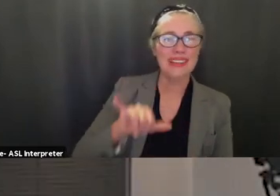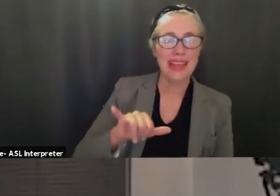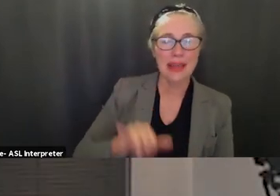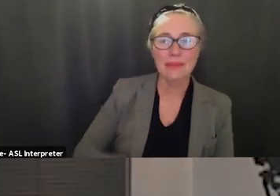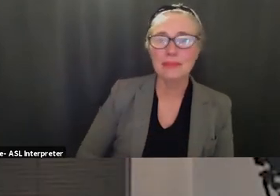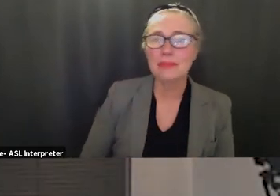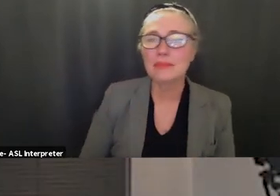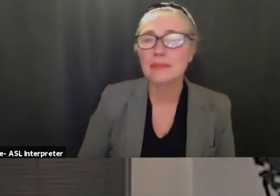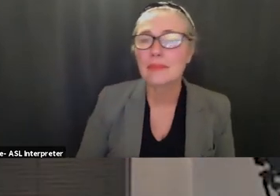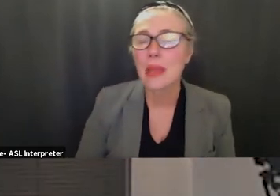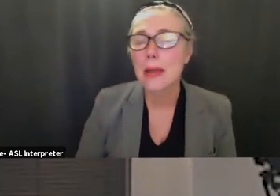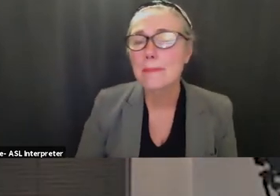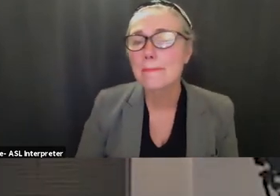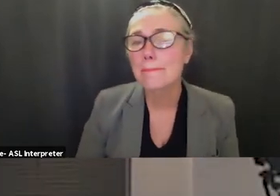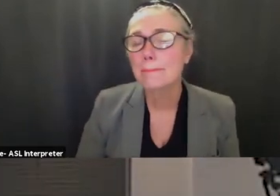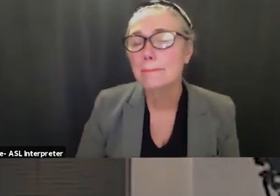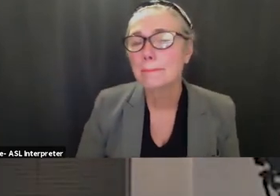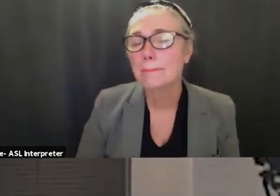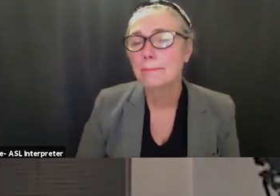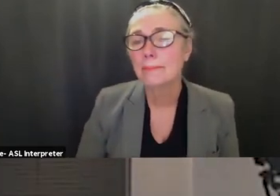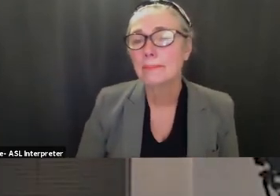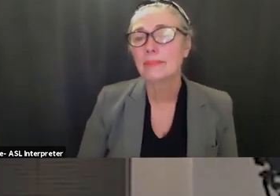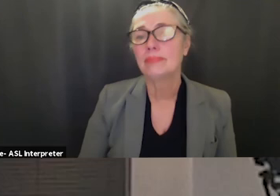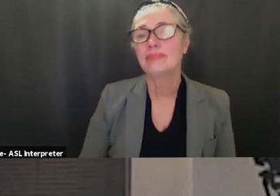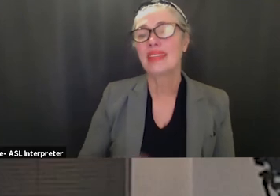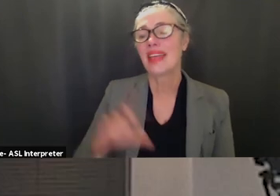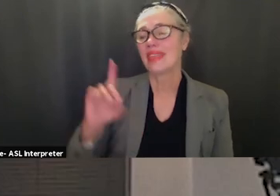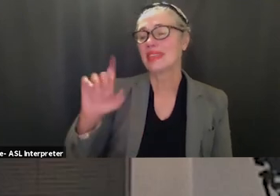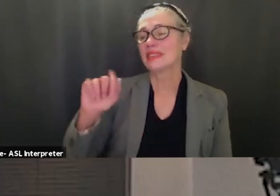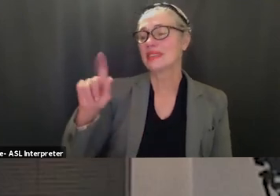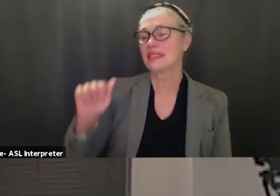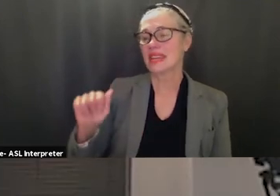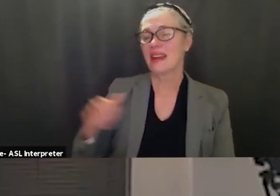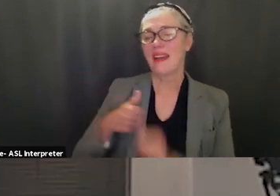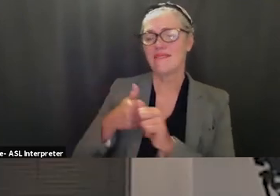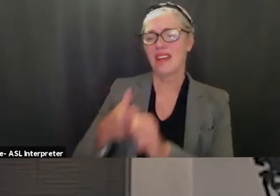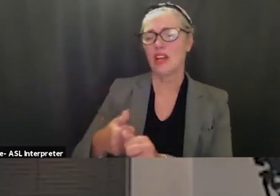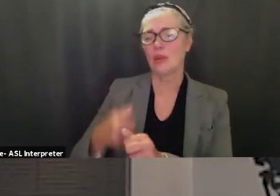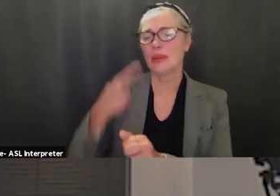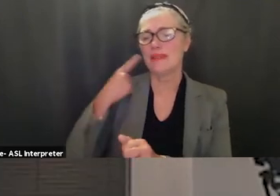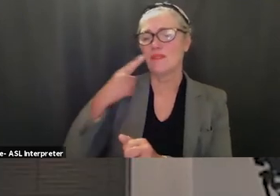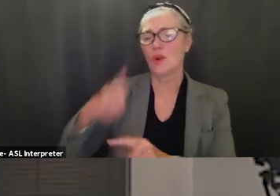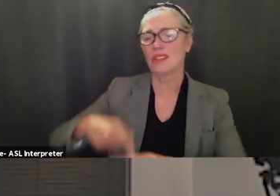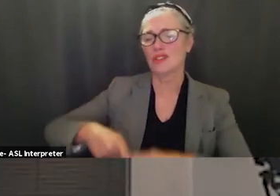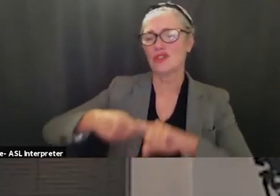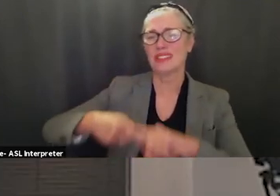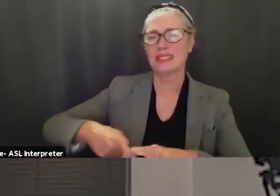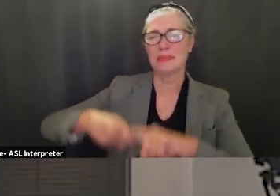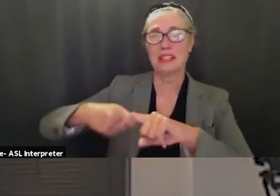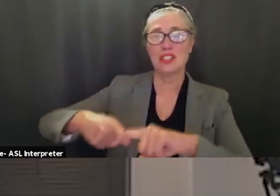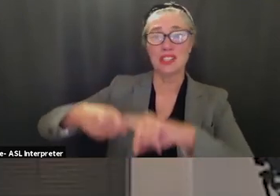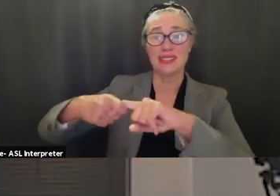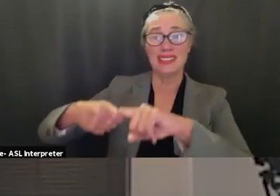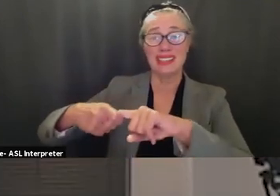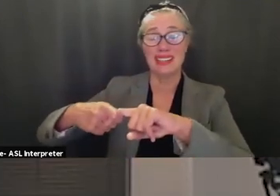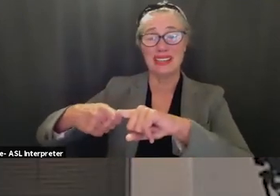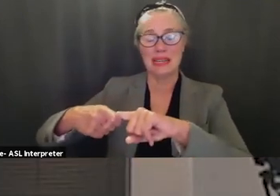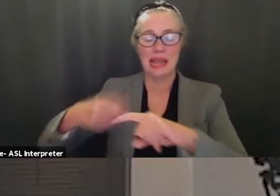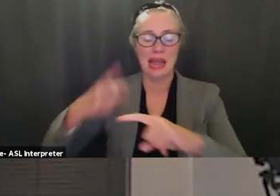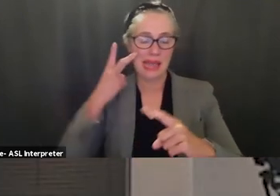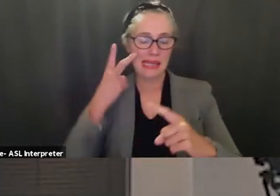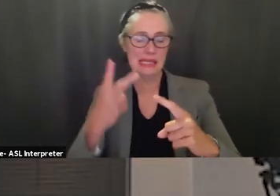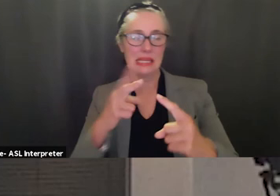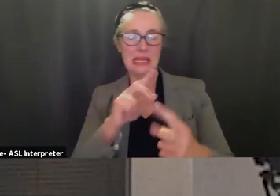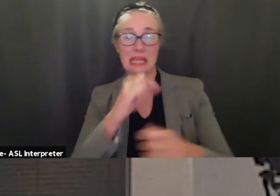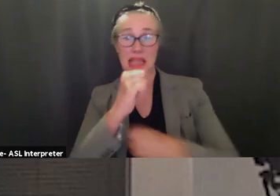as you know i've been following the data and suspensions and unfortunately i i have from 2015 to 2018